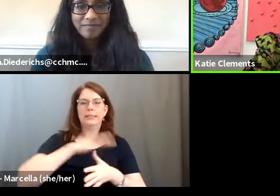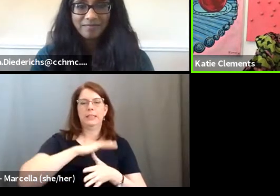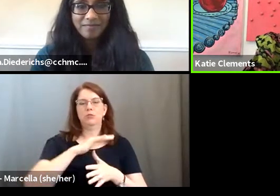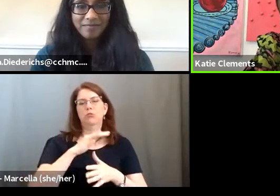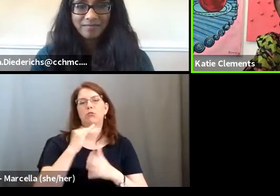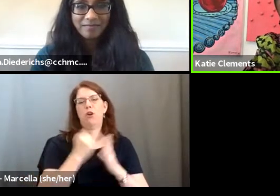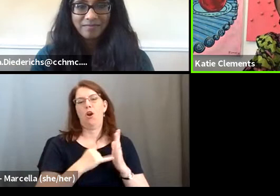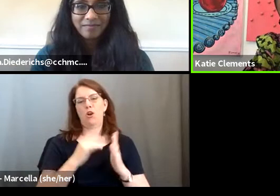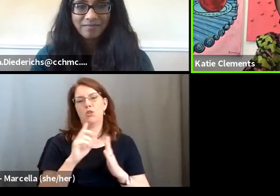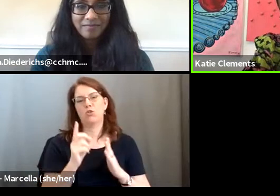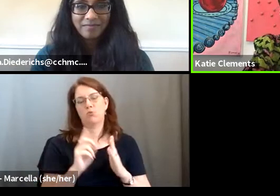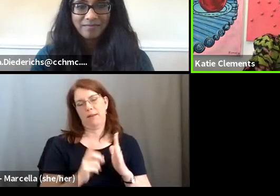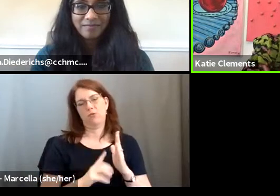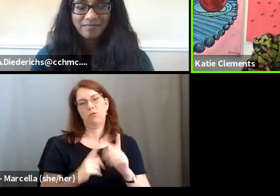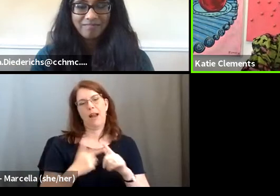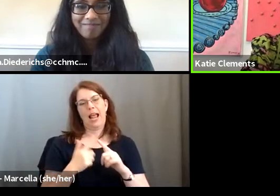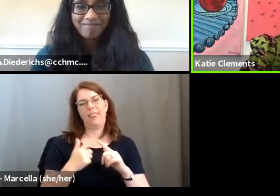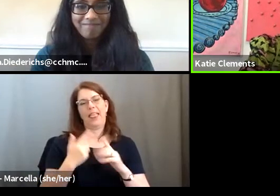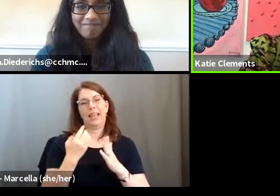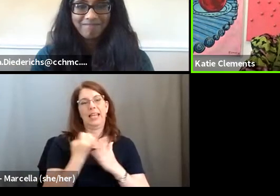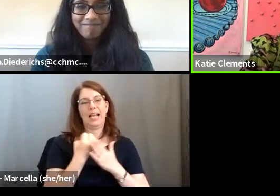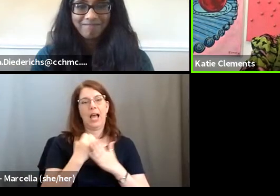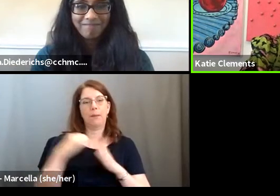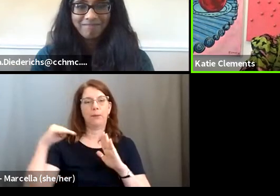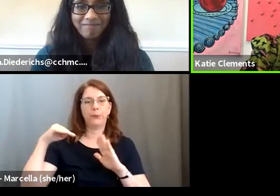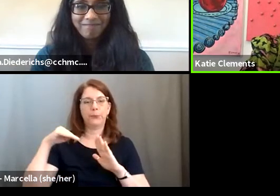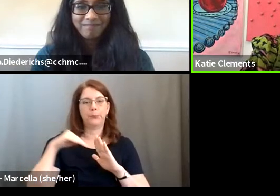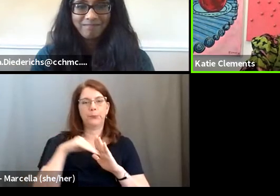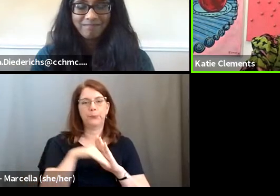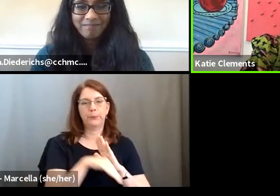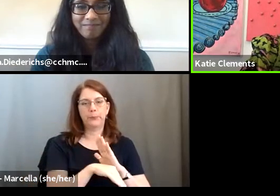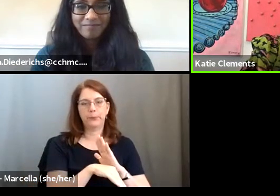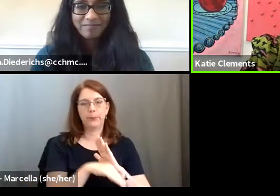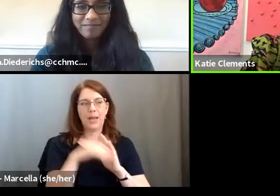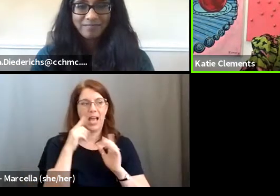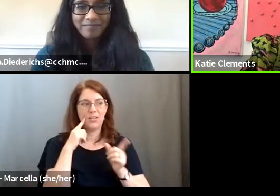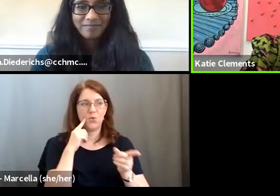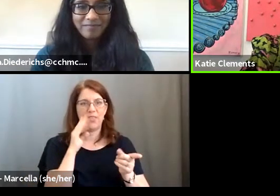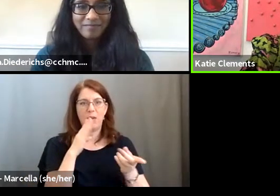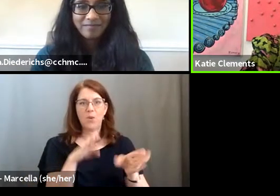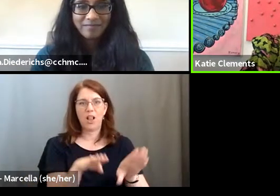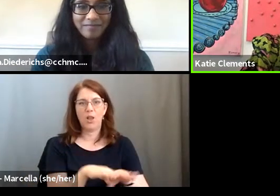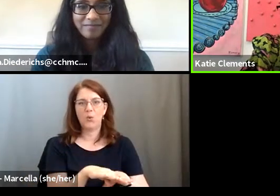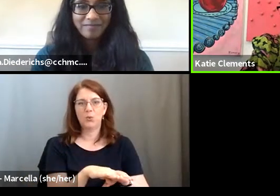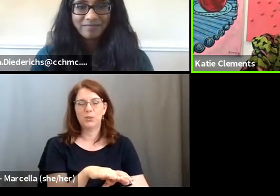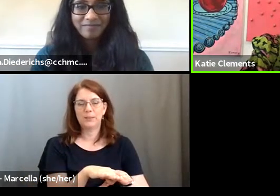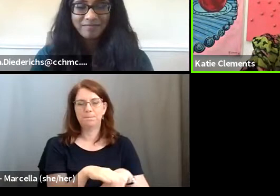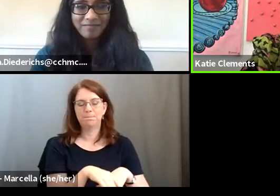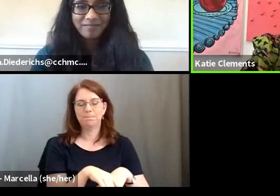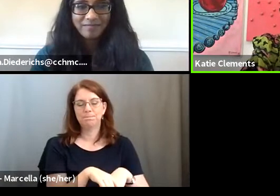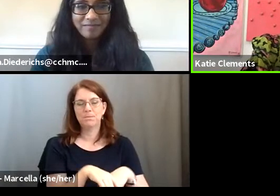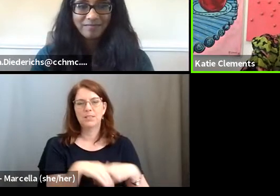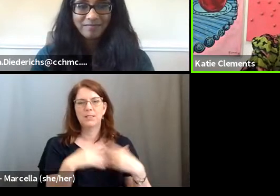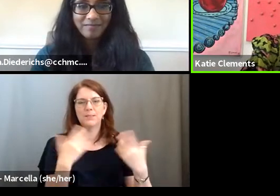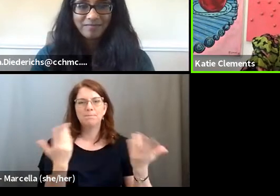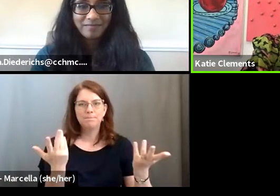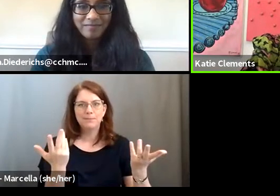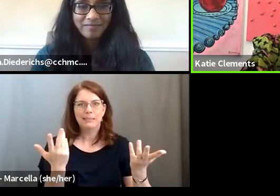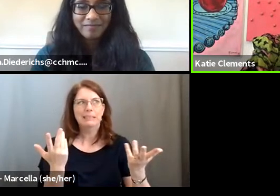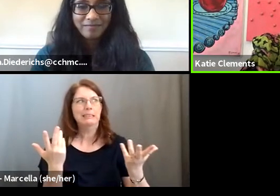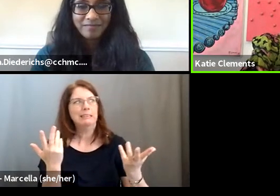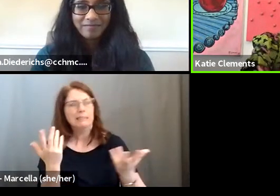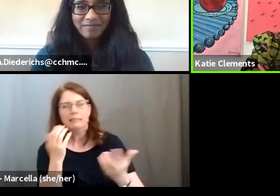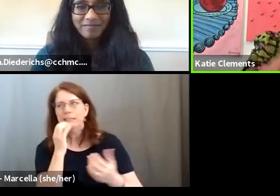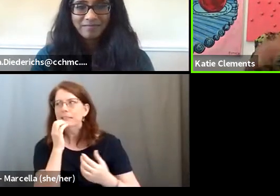then the recession hit and I knew that they were going to close. And so I was like, oh no, I got to find